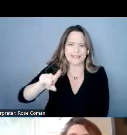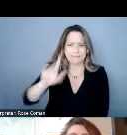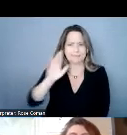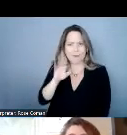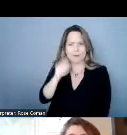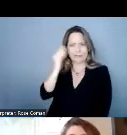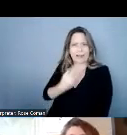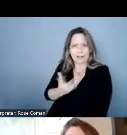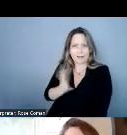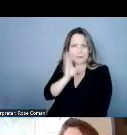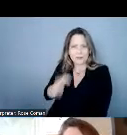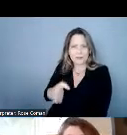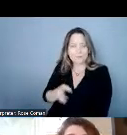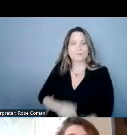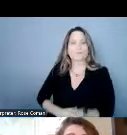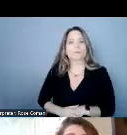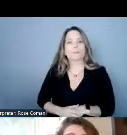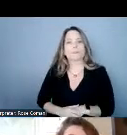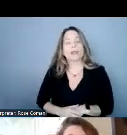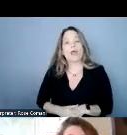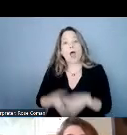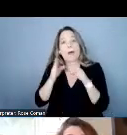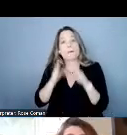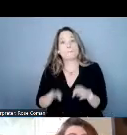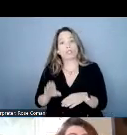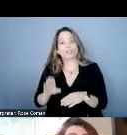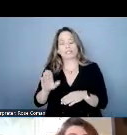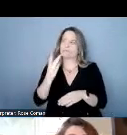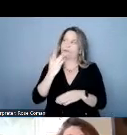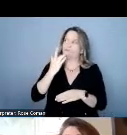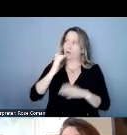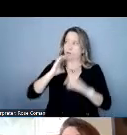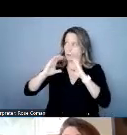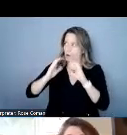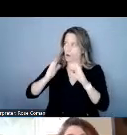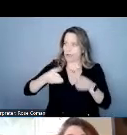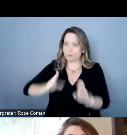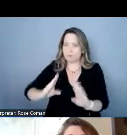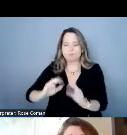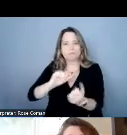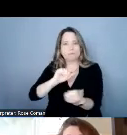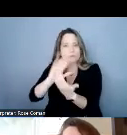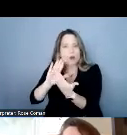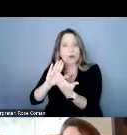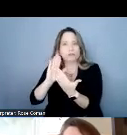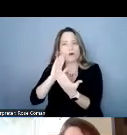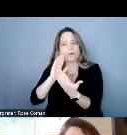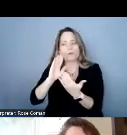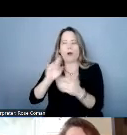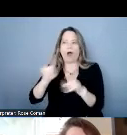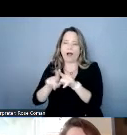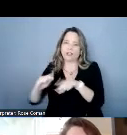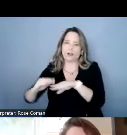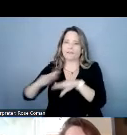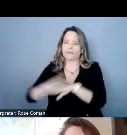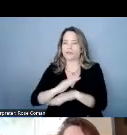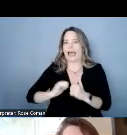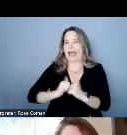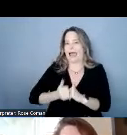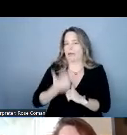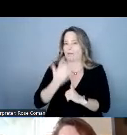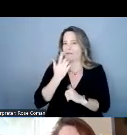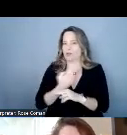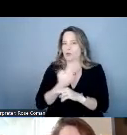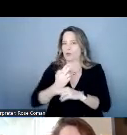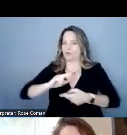individual's preferred communication method is going to factor into the form of relay service that they'll ultimately choose to use and now i'm going to